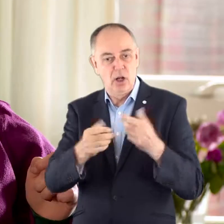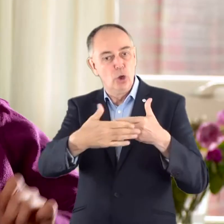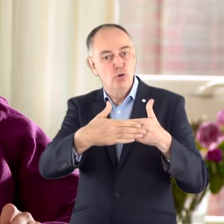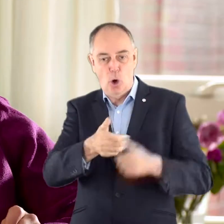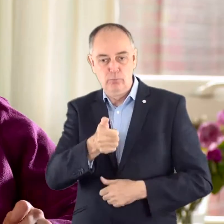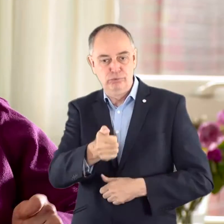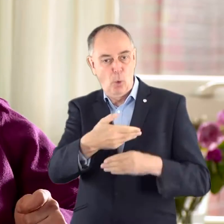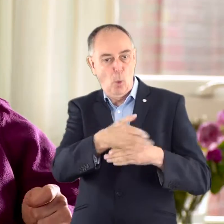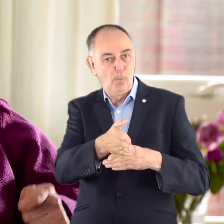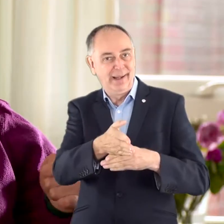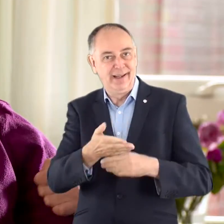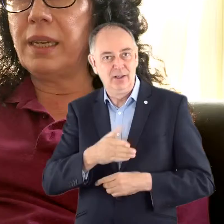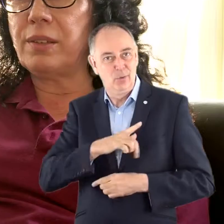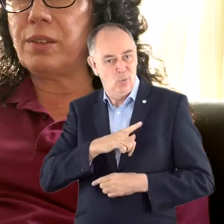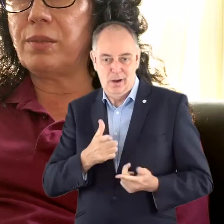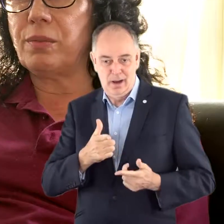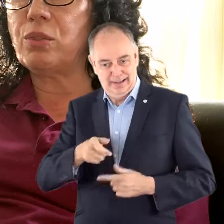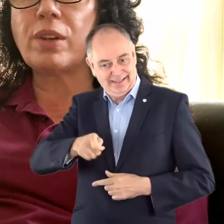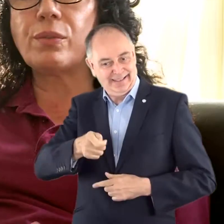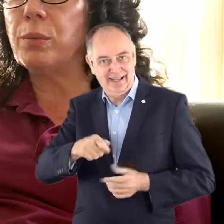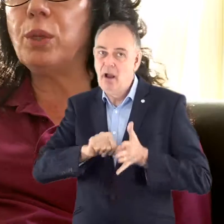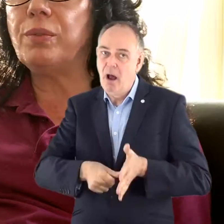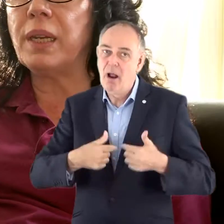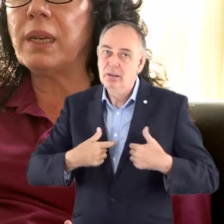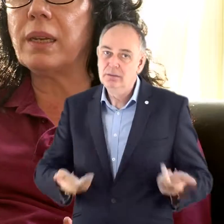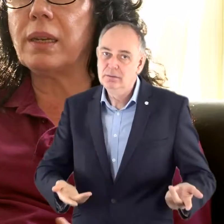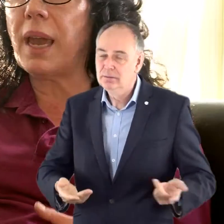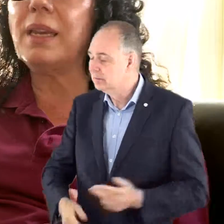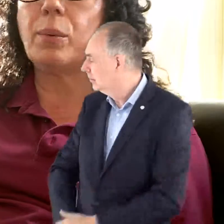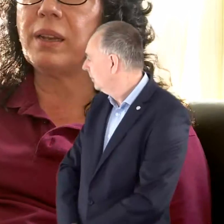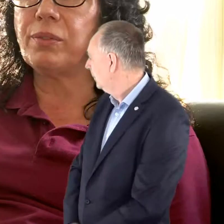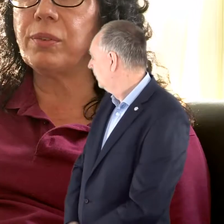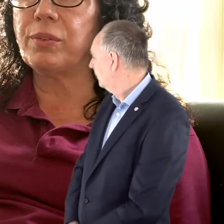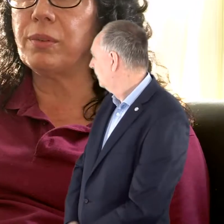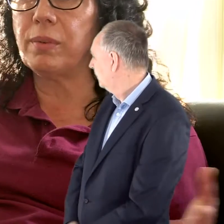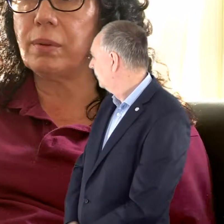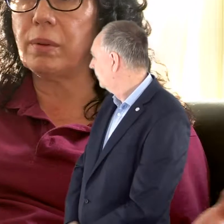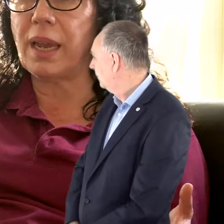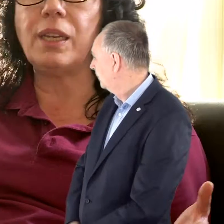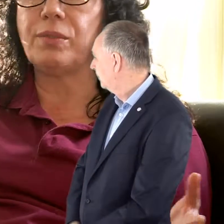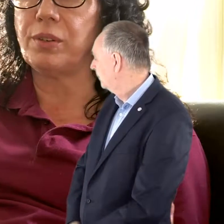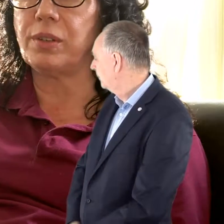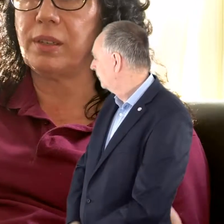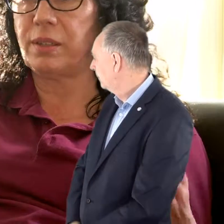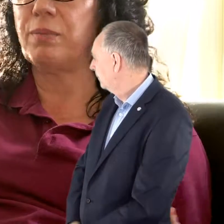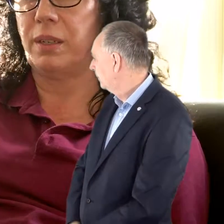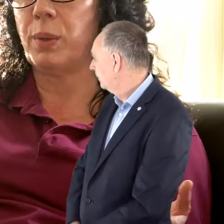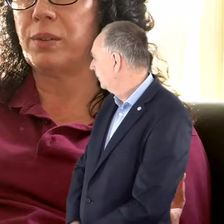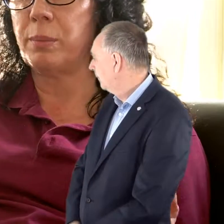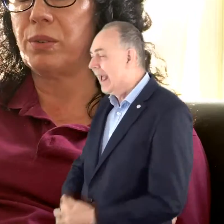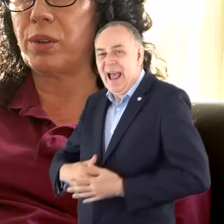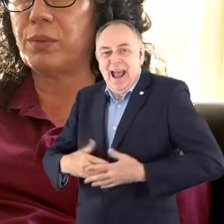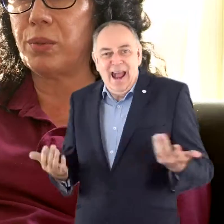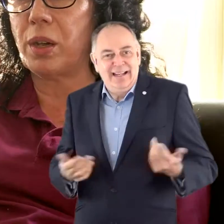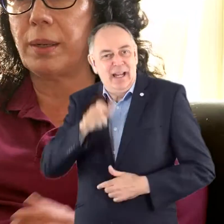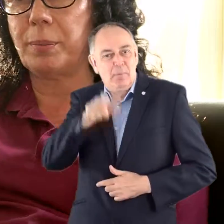use keys. It's stressful moving anyway for any of us. It's one